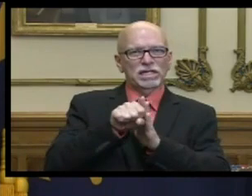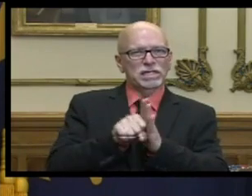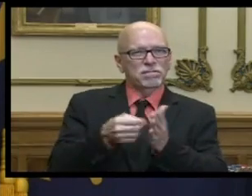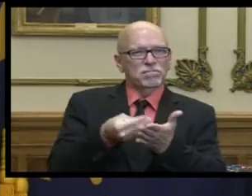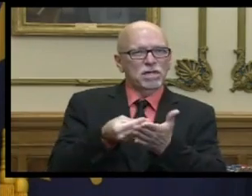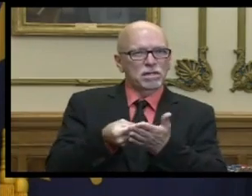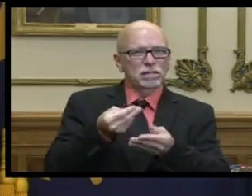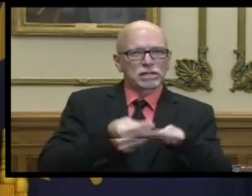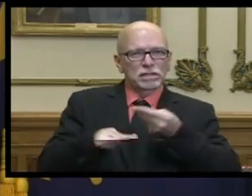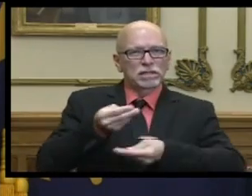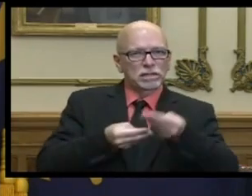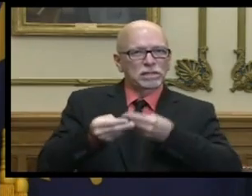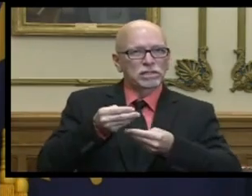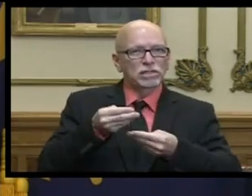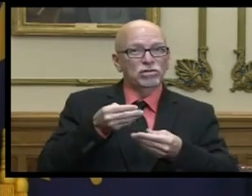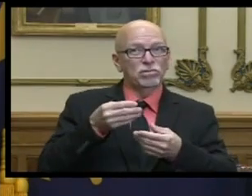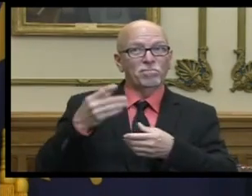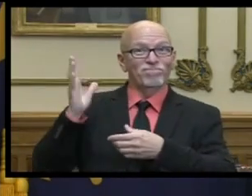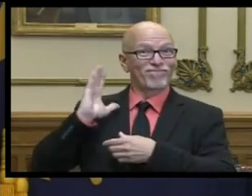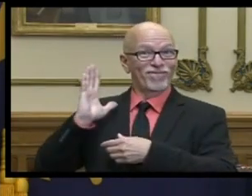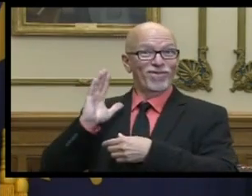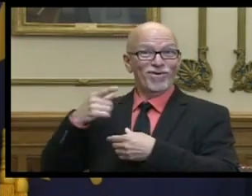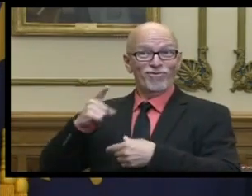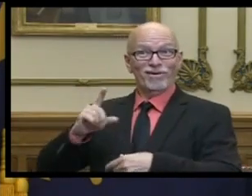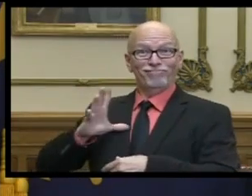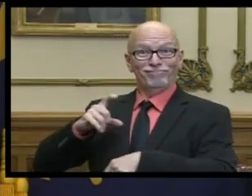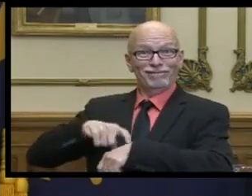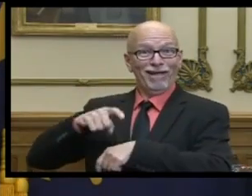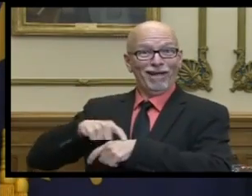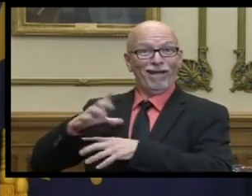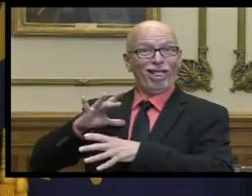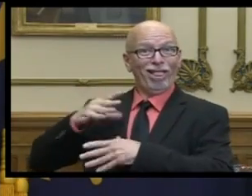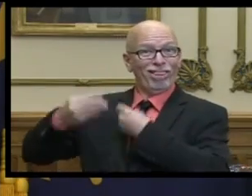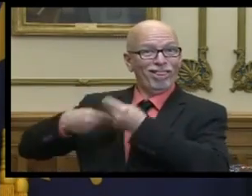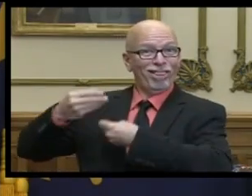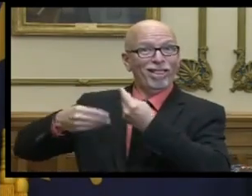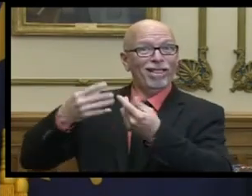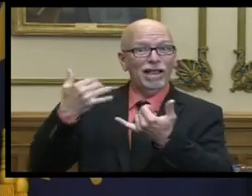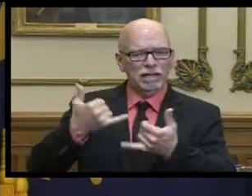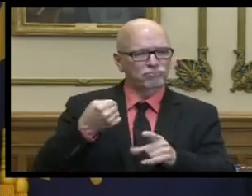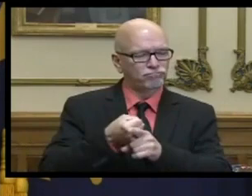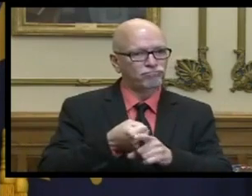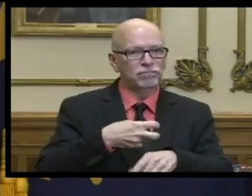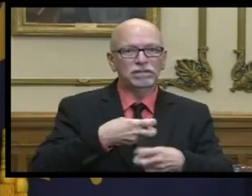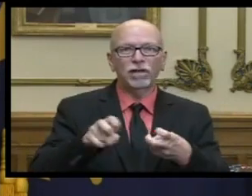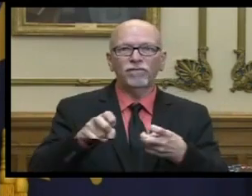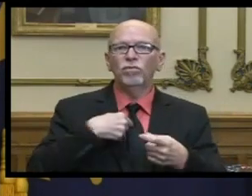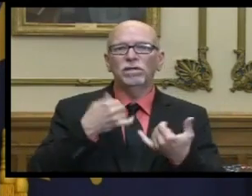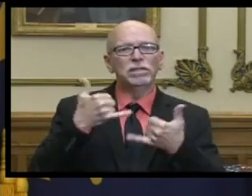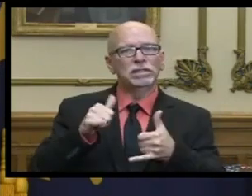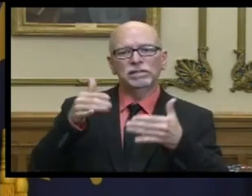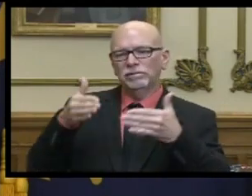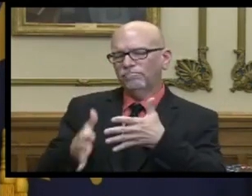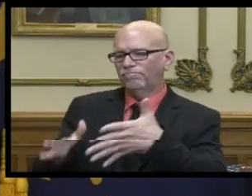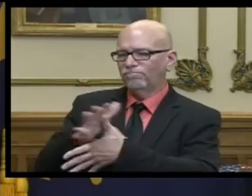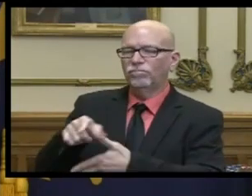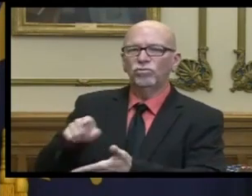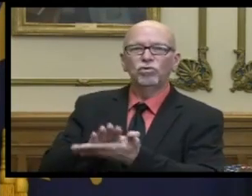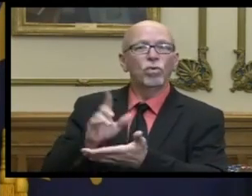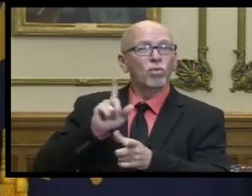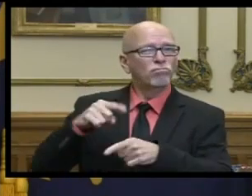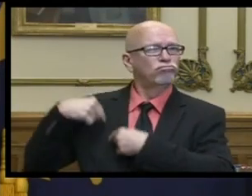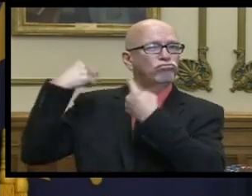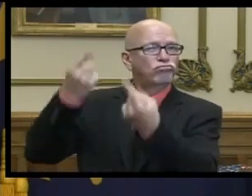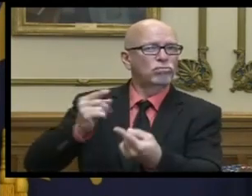speaking through the good times and the tough times and so this has truly been a long standing priority